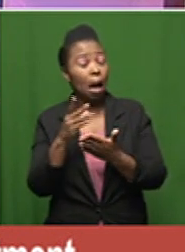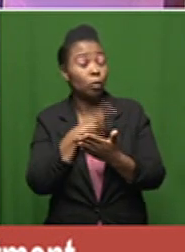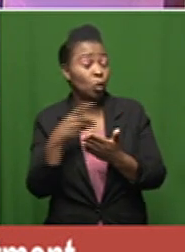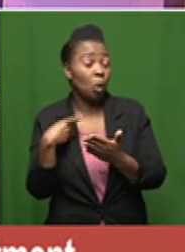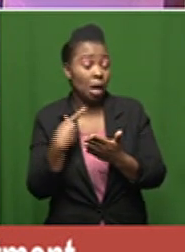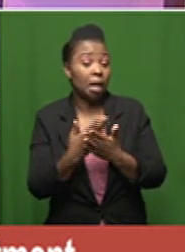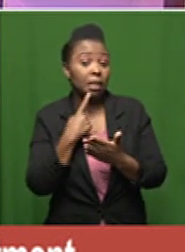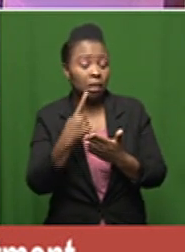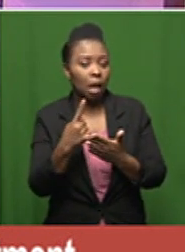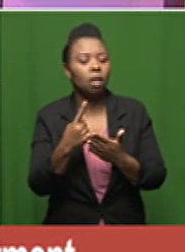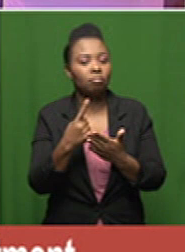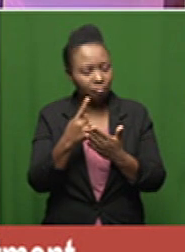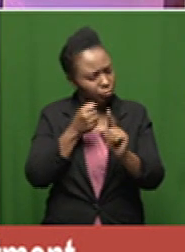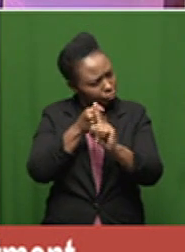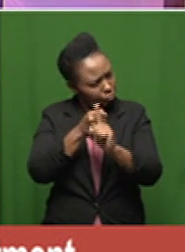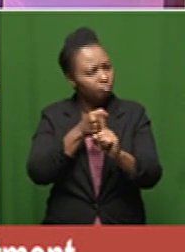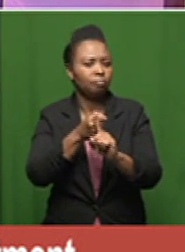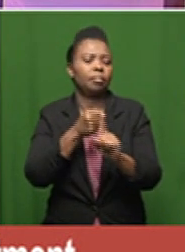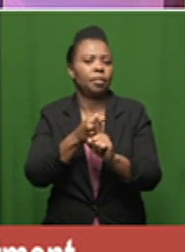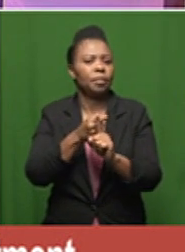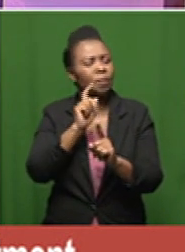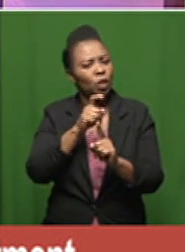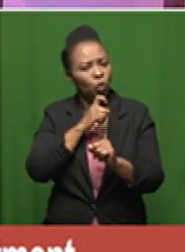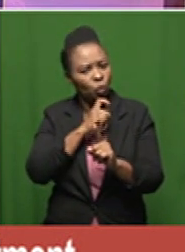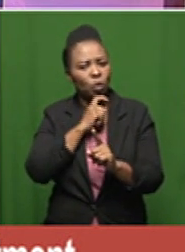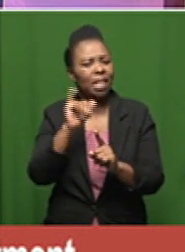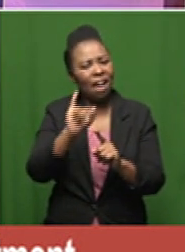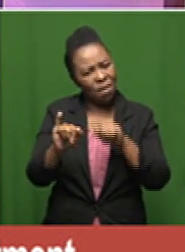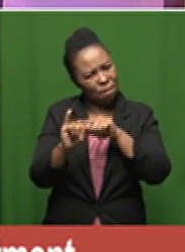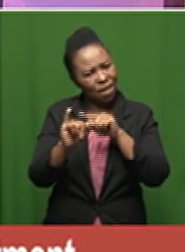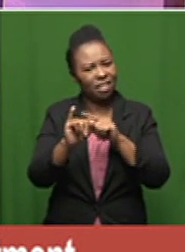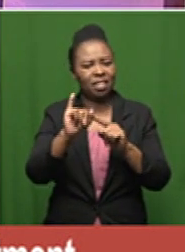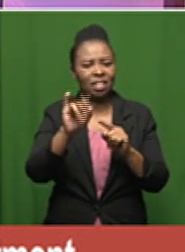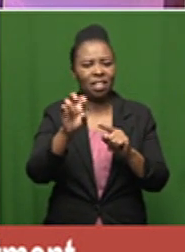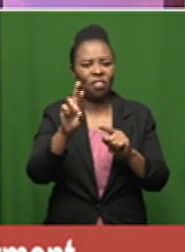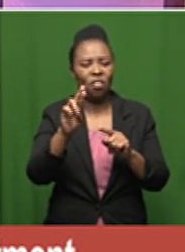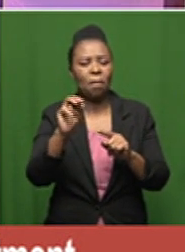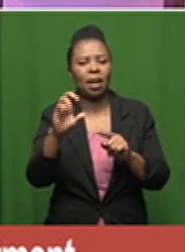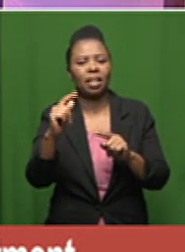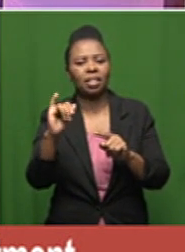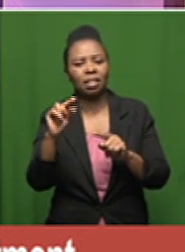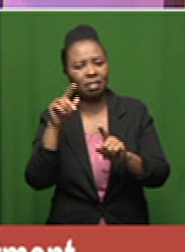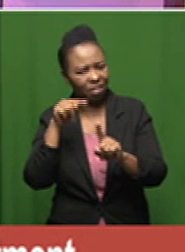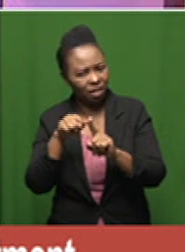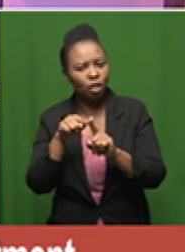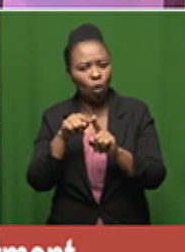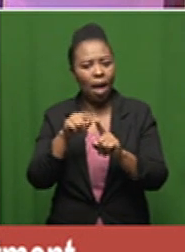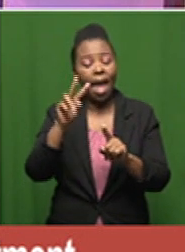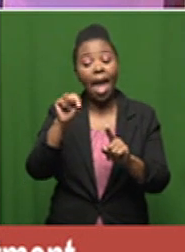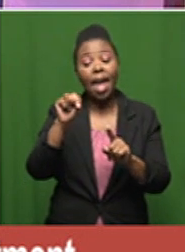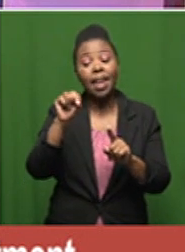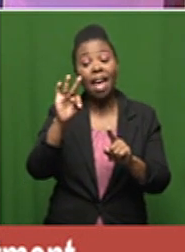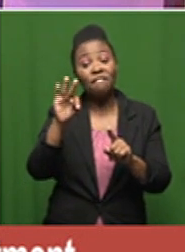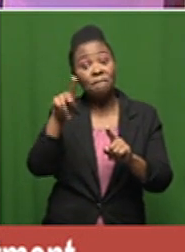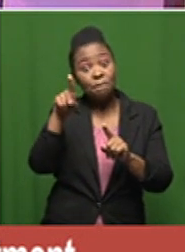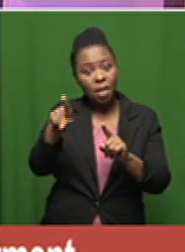are lobbying for the use of ivermectin and this includes a political party the nfp who's pushing government to